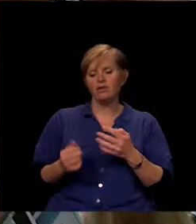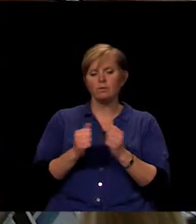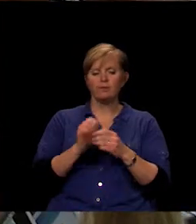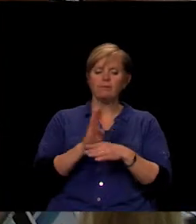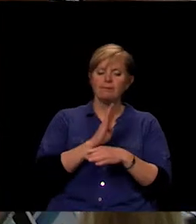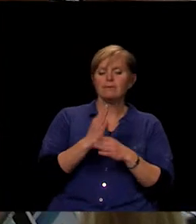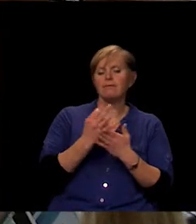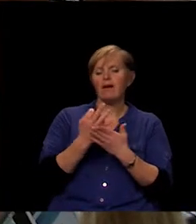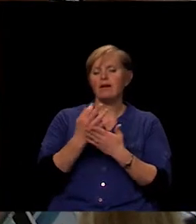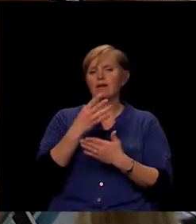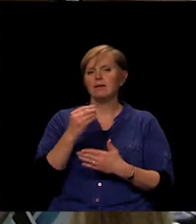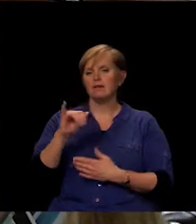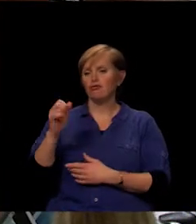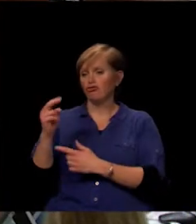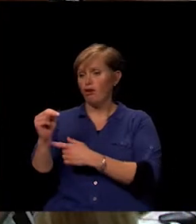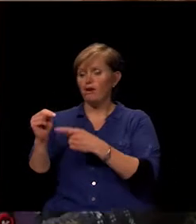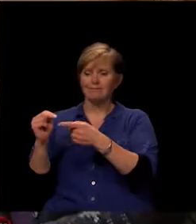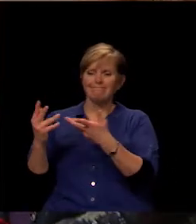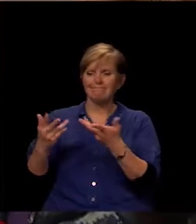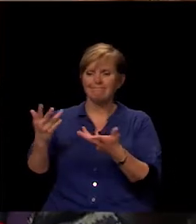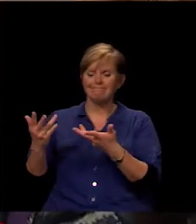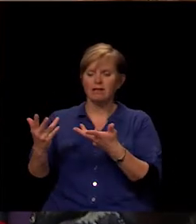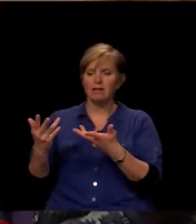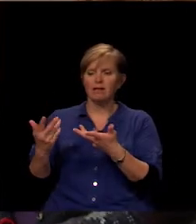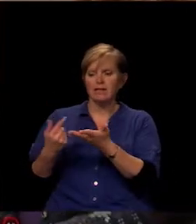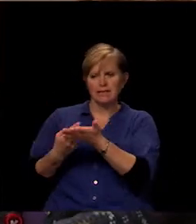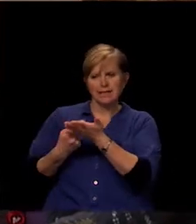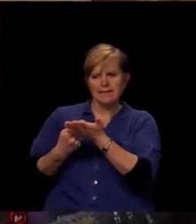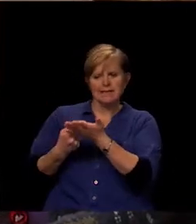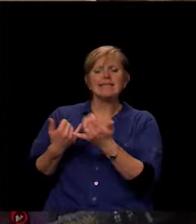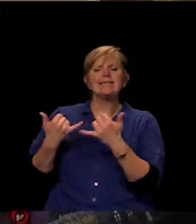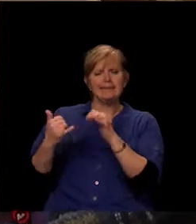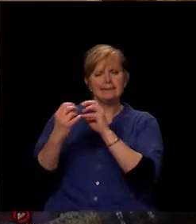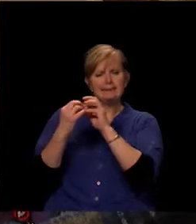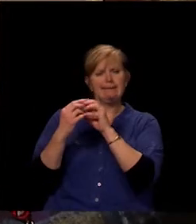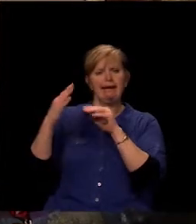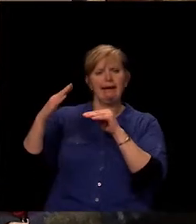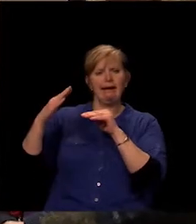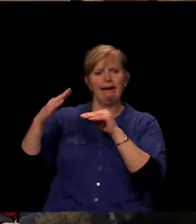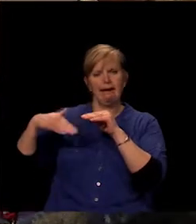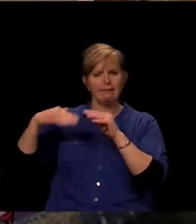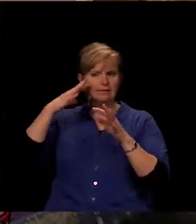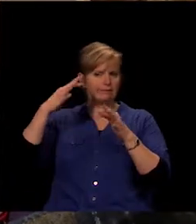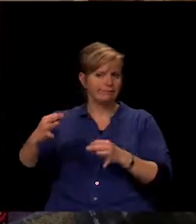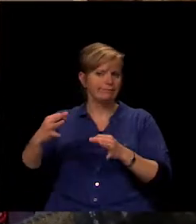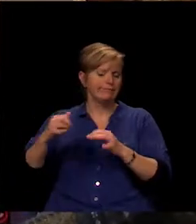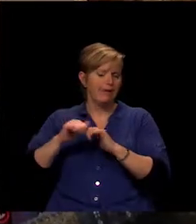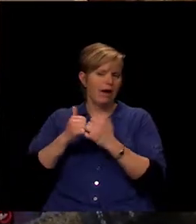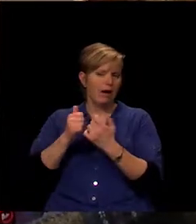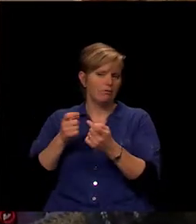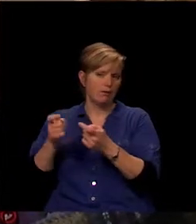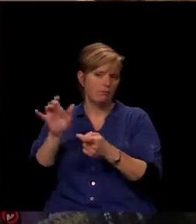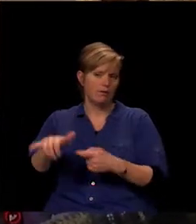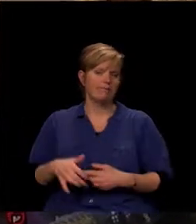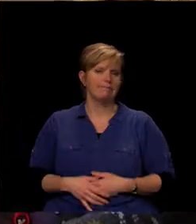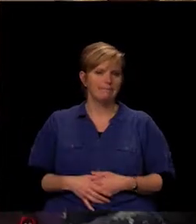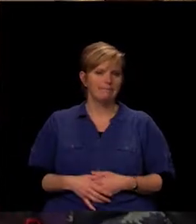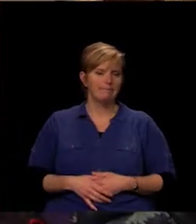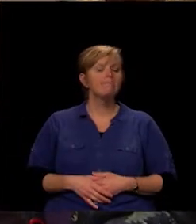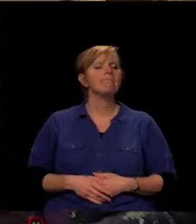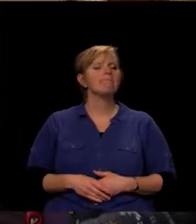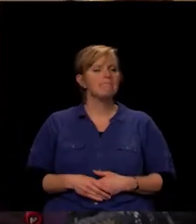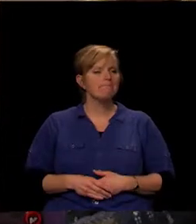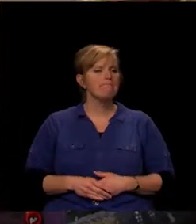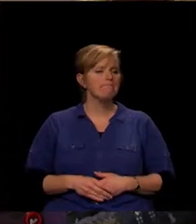haven't reached a conclusion yet on how that will be addressed. We'll kind of let